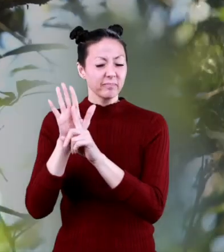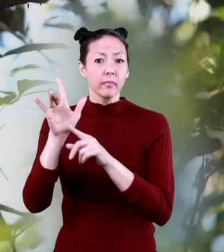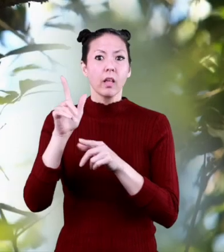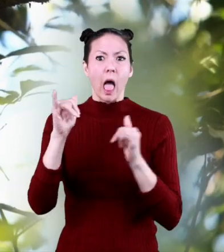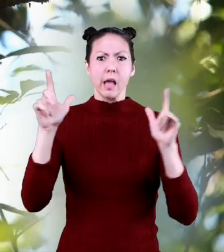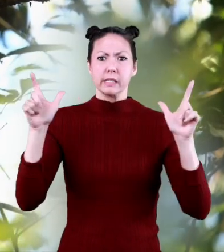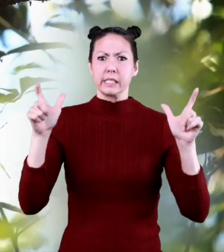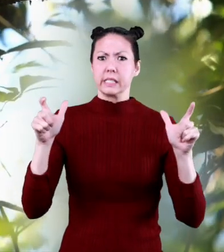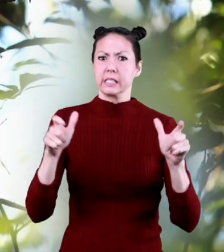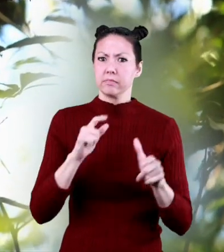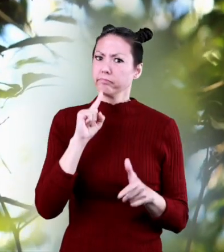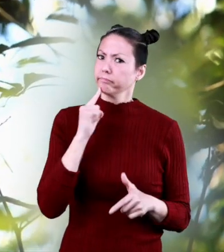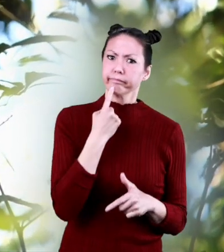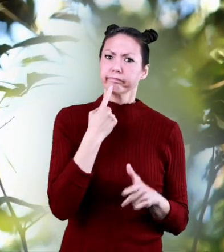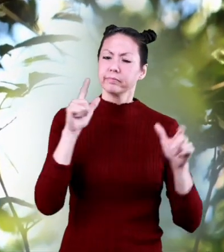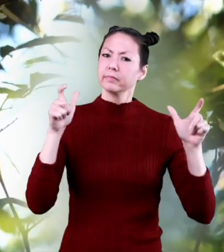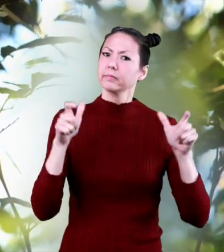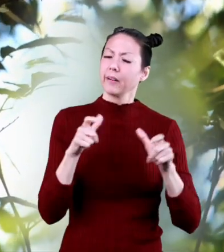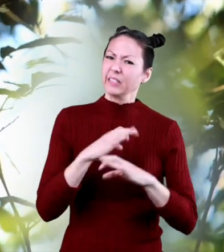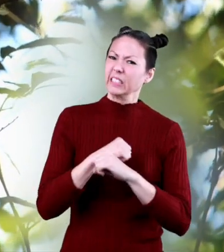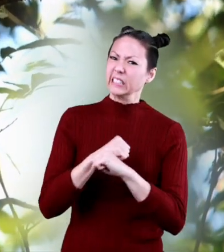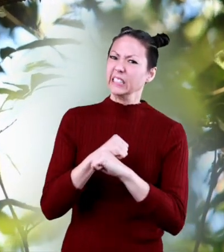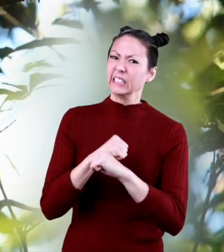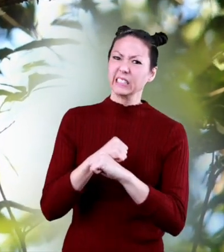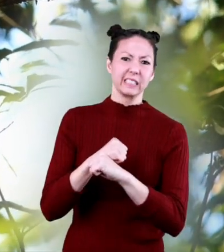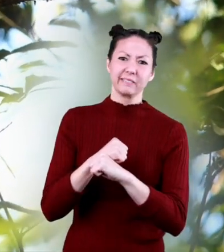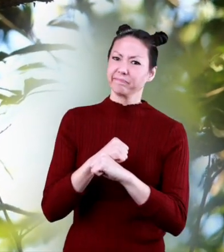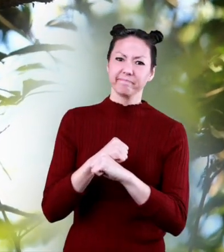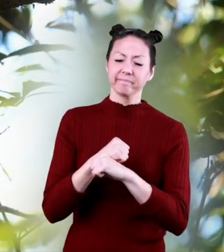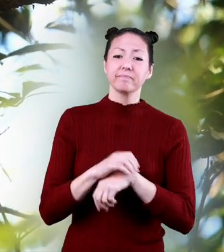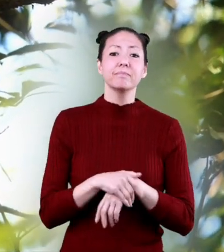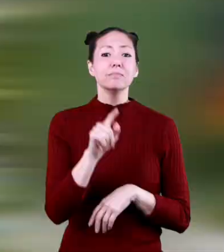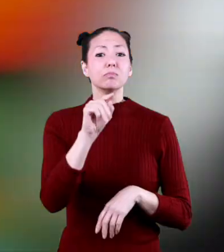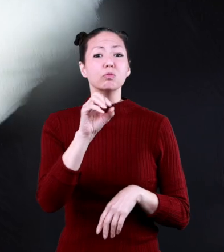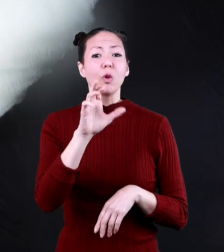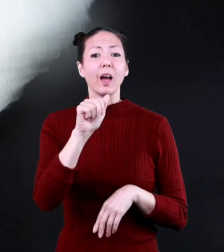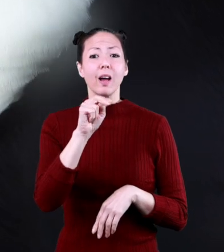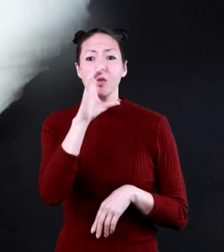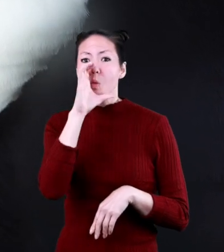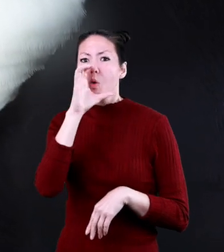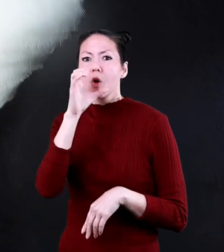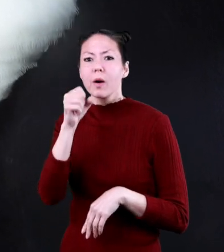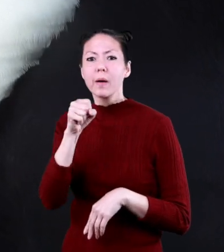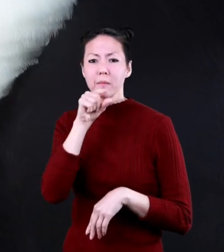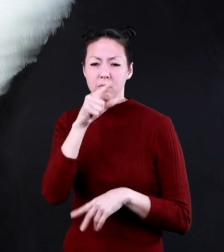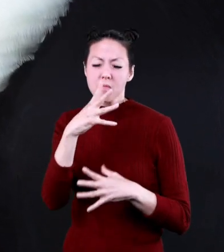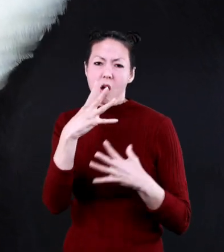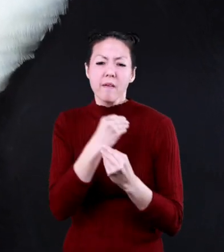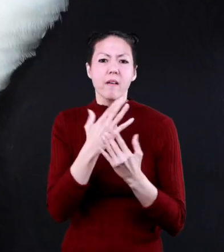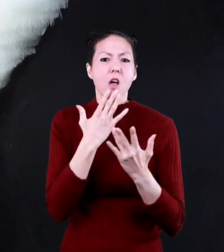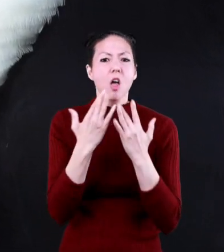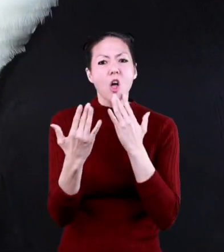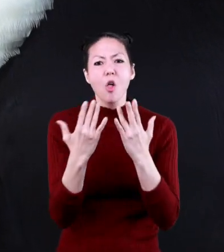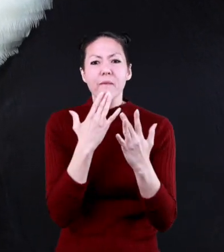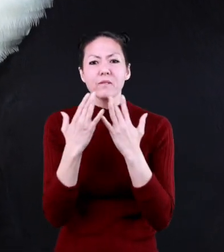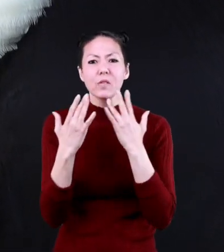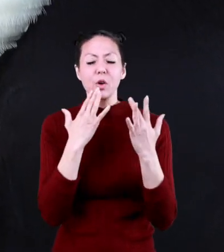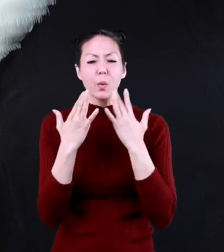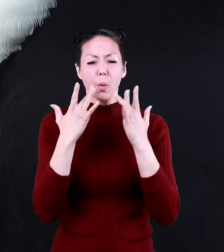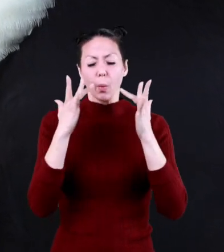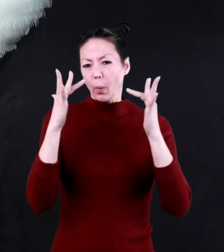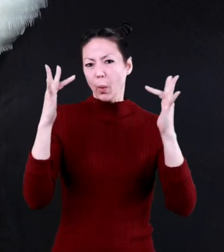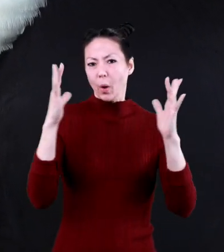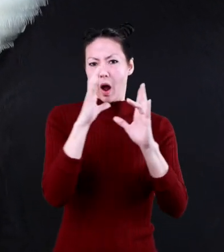and they are in danger of becoming extinct. Toucans are colorful birds with